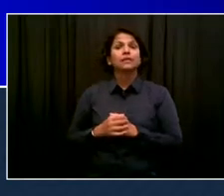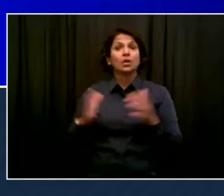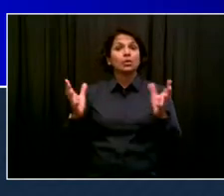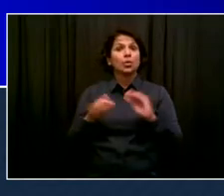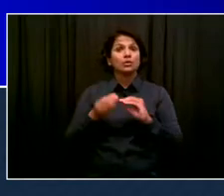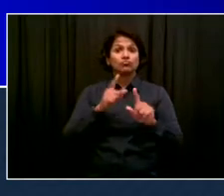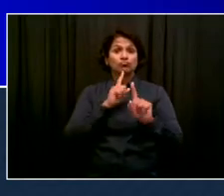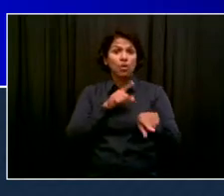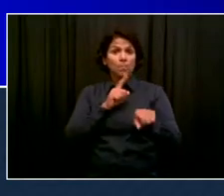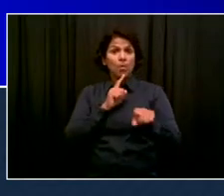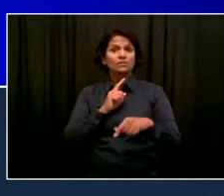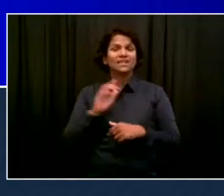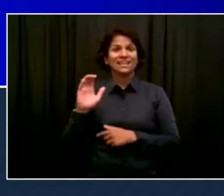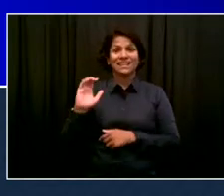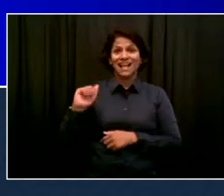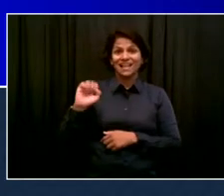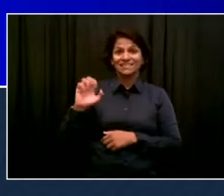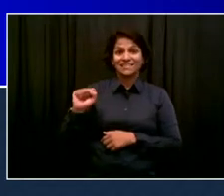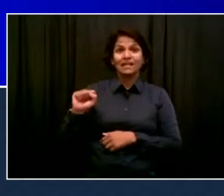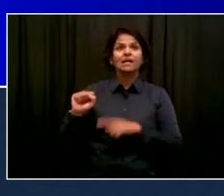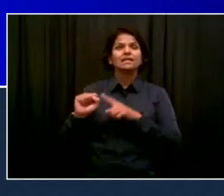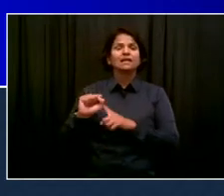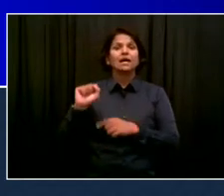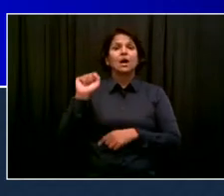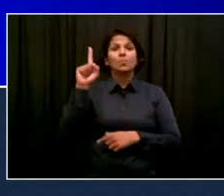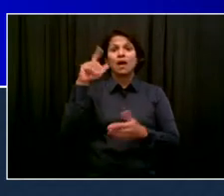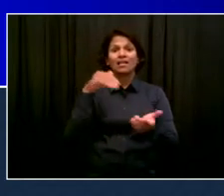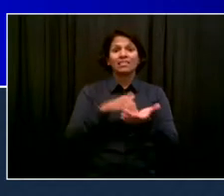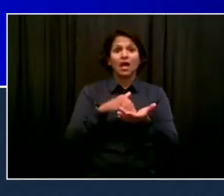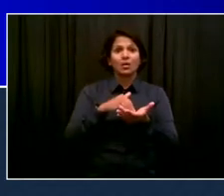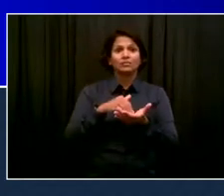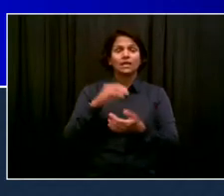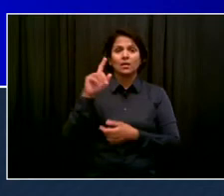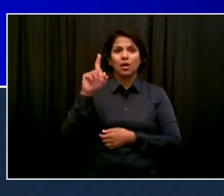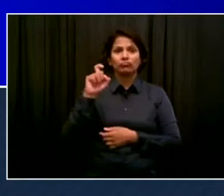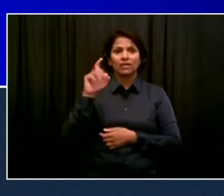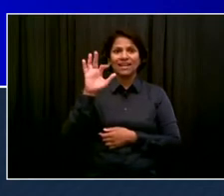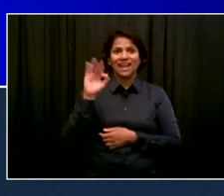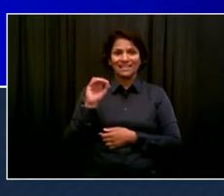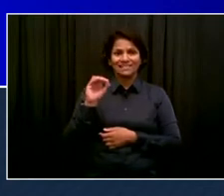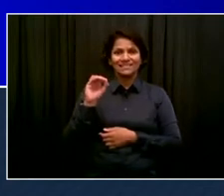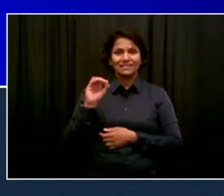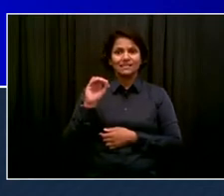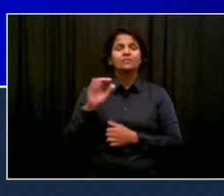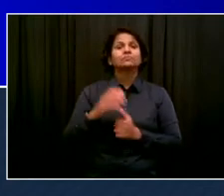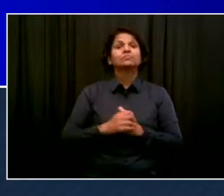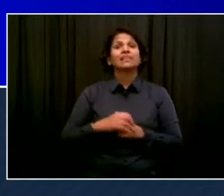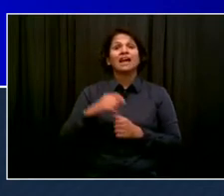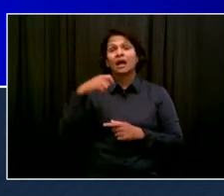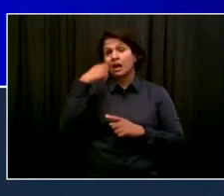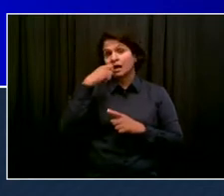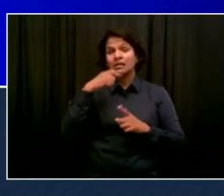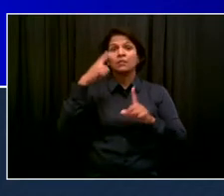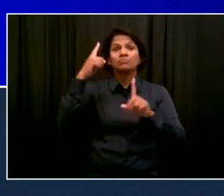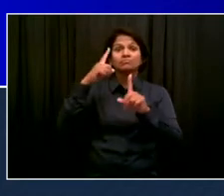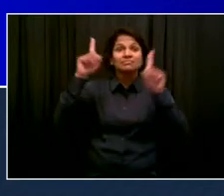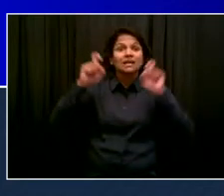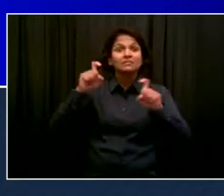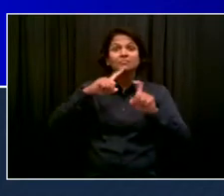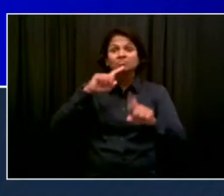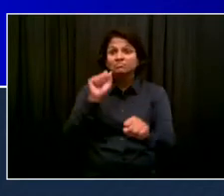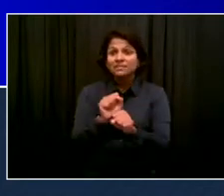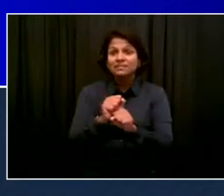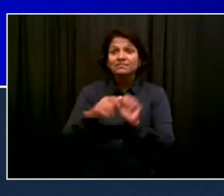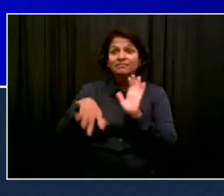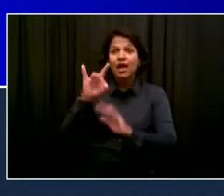,190 cases. And number three, percentage of people testing citywide positive for COVID-19. Today's report, seven-day rolling average, 3